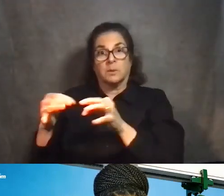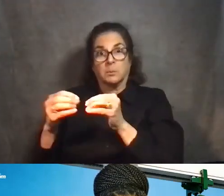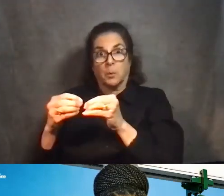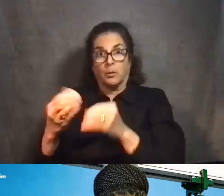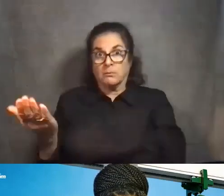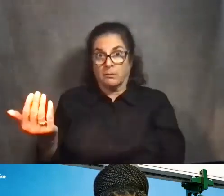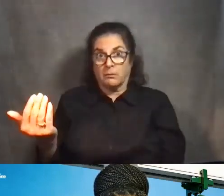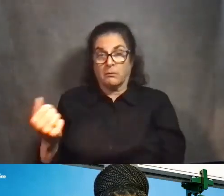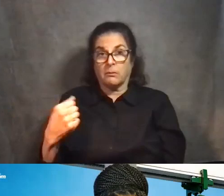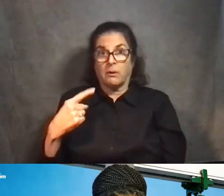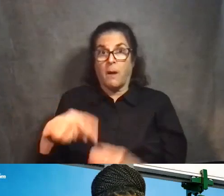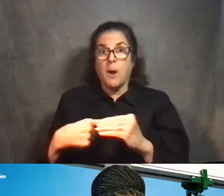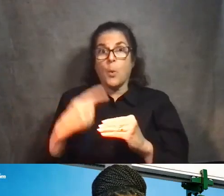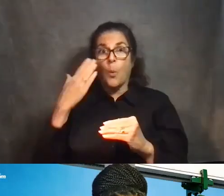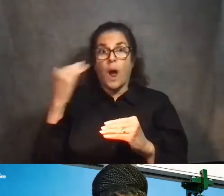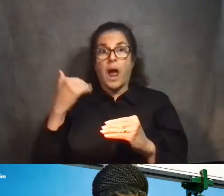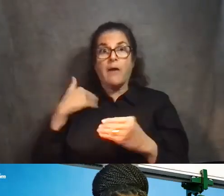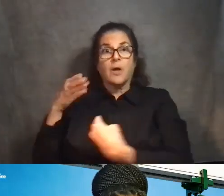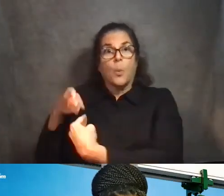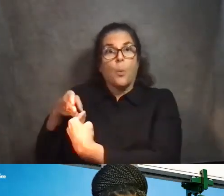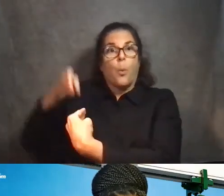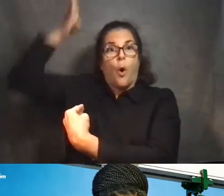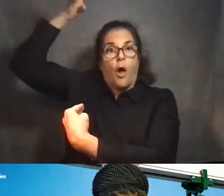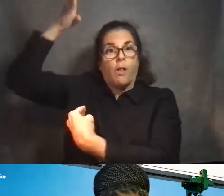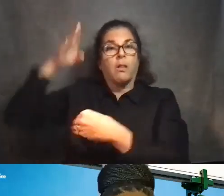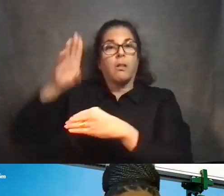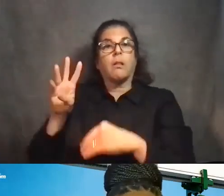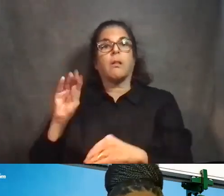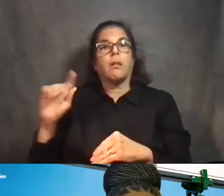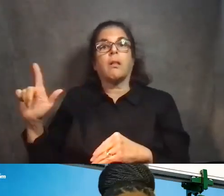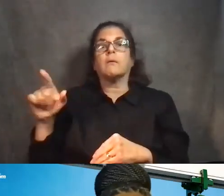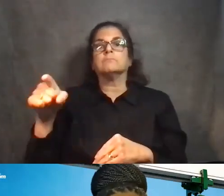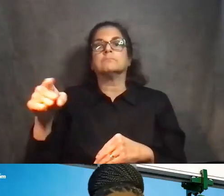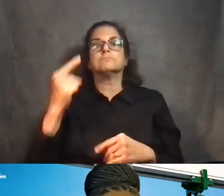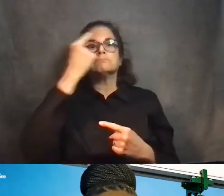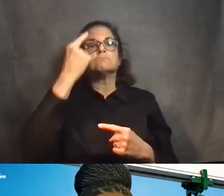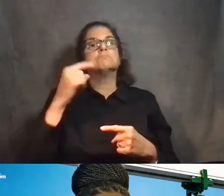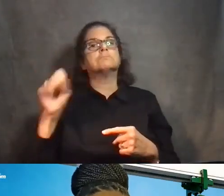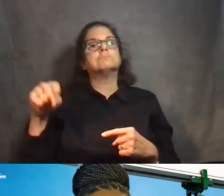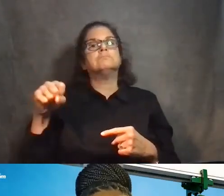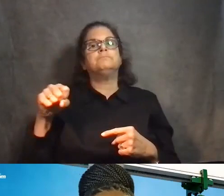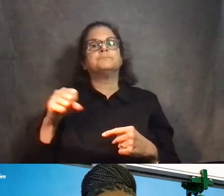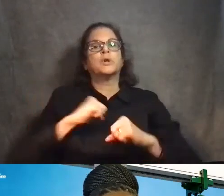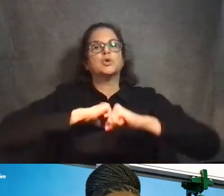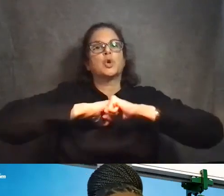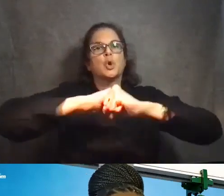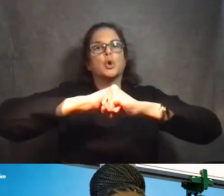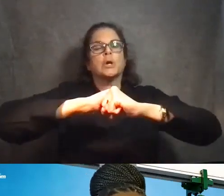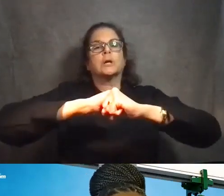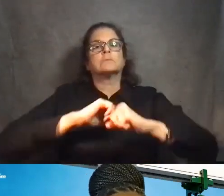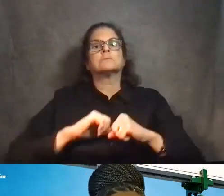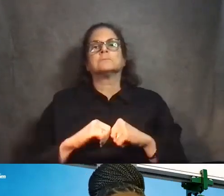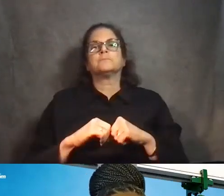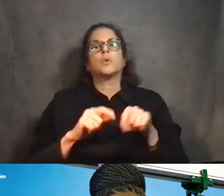on the why the walls are going up. Yeah, mainly I would say for security, just to piggyback on your comments, Rob. And then